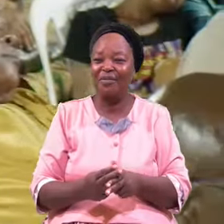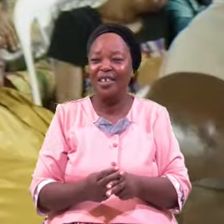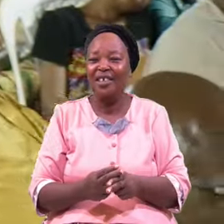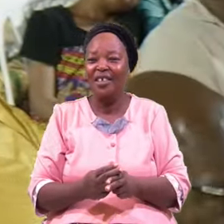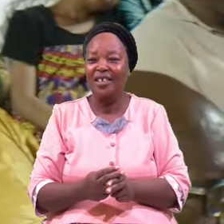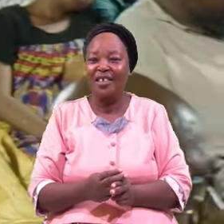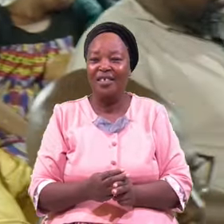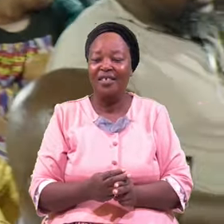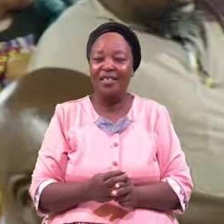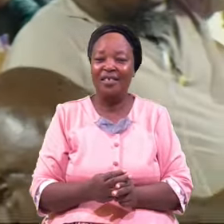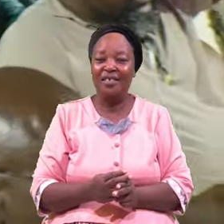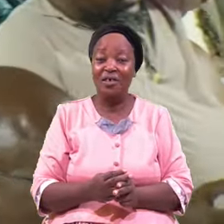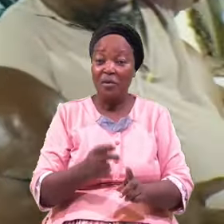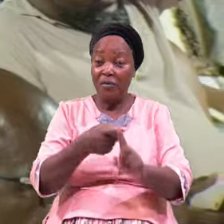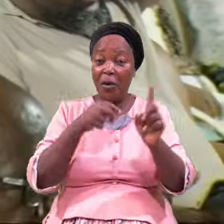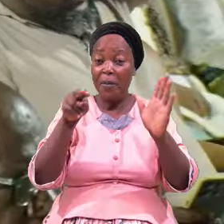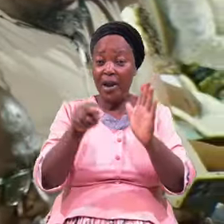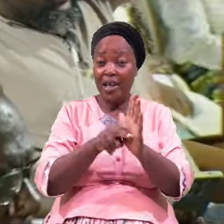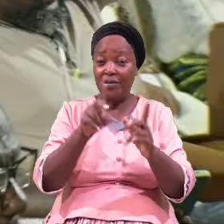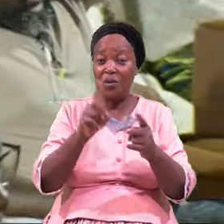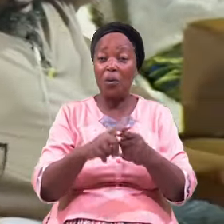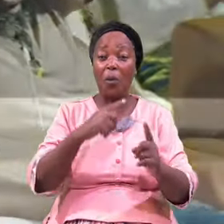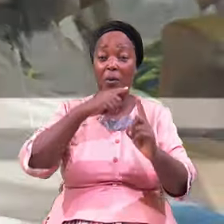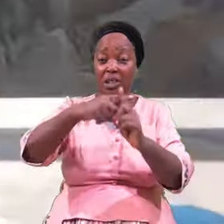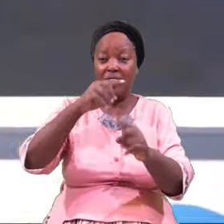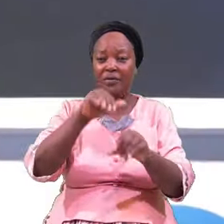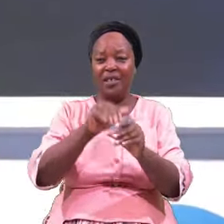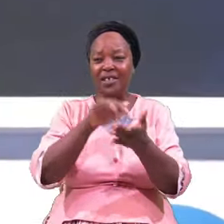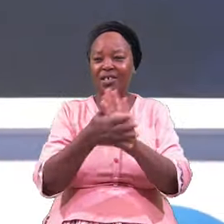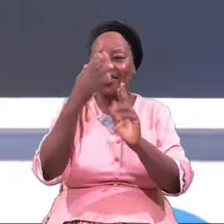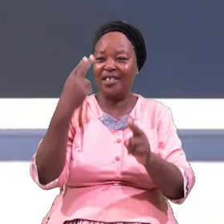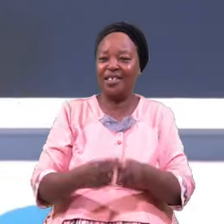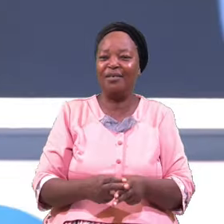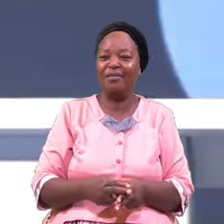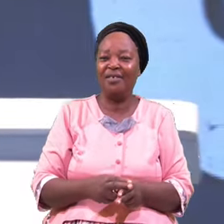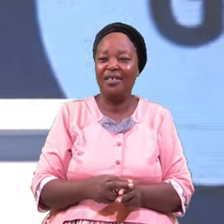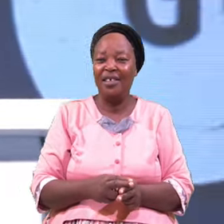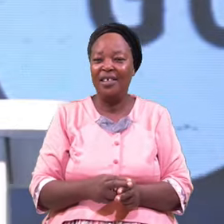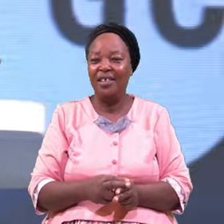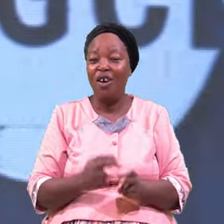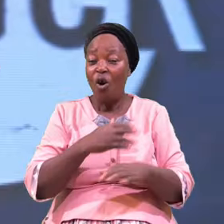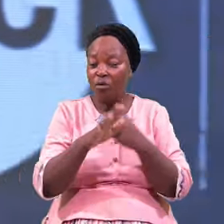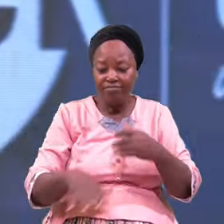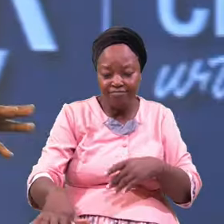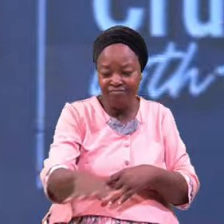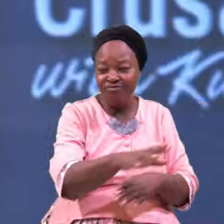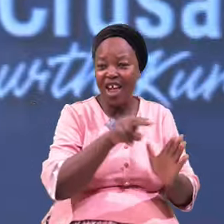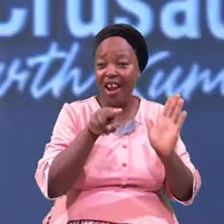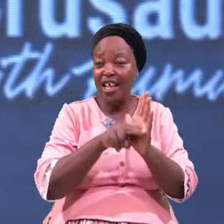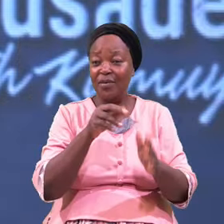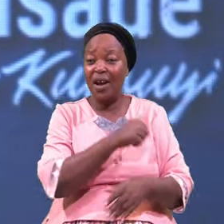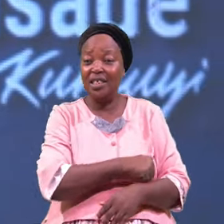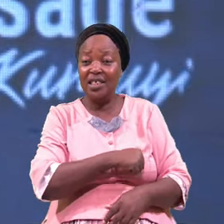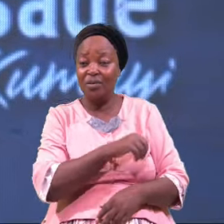From Negative To Positive All Those Negative Attitudes